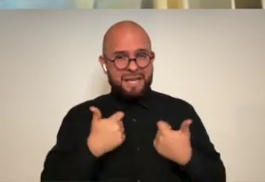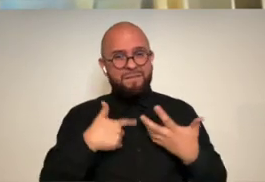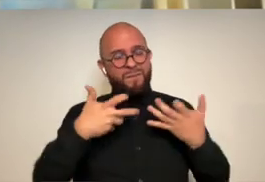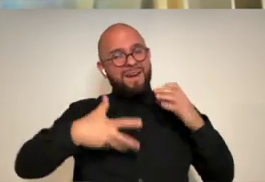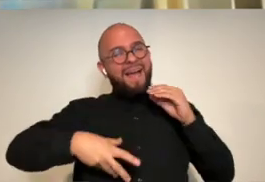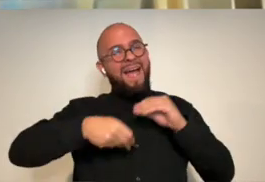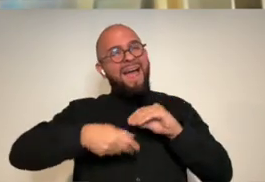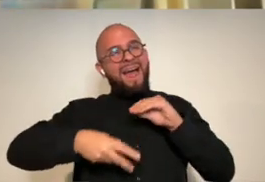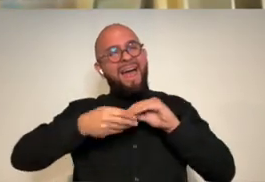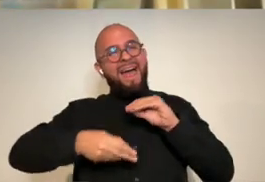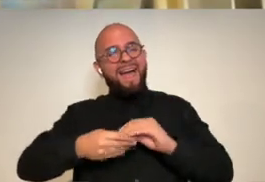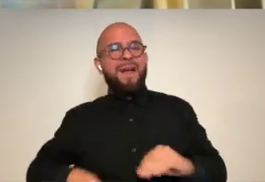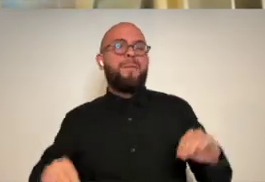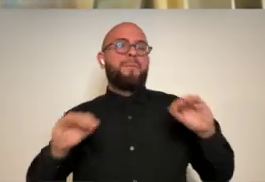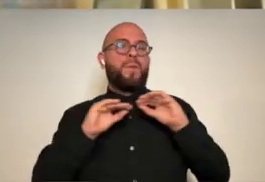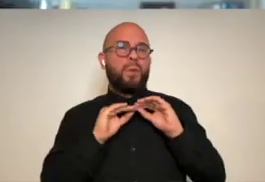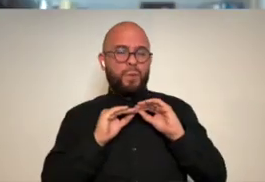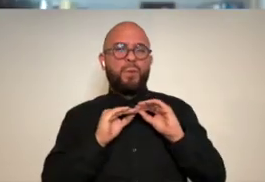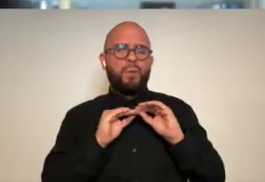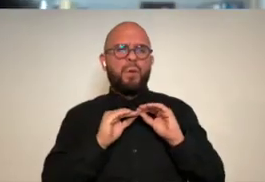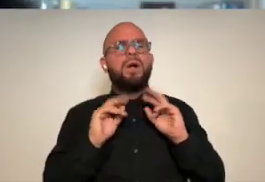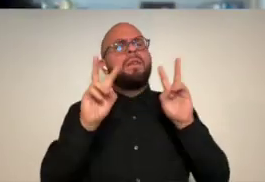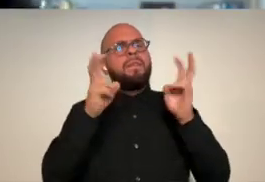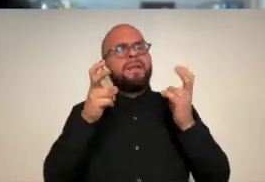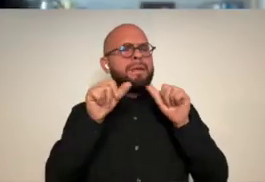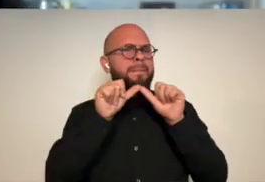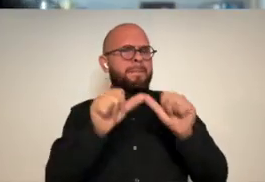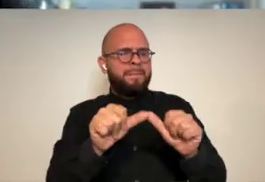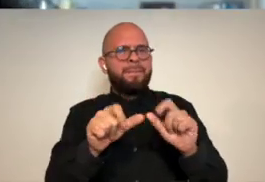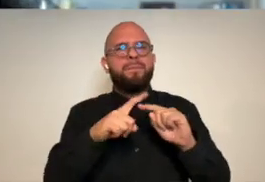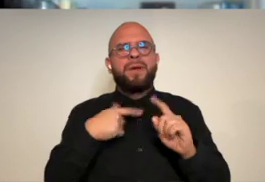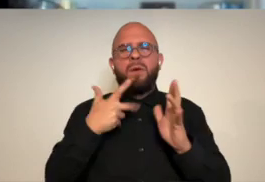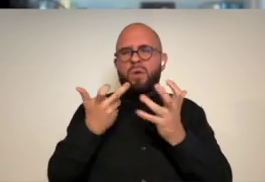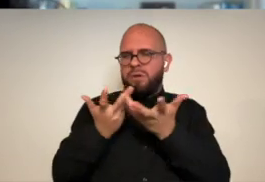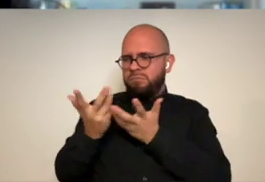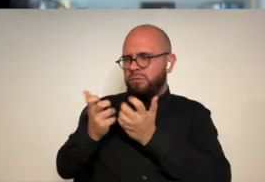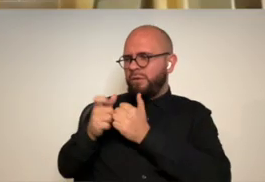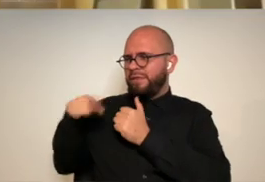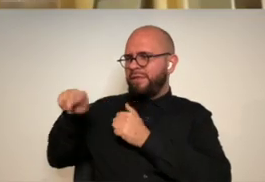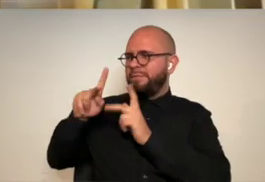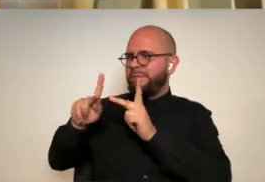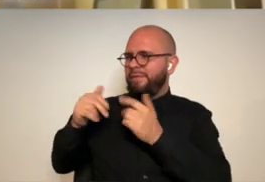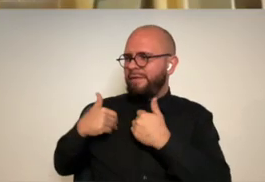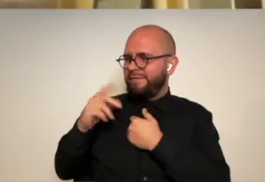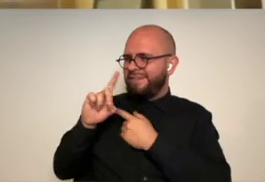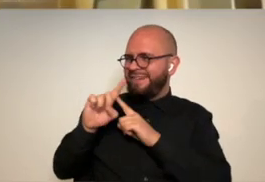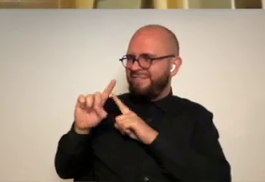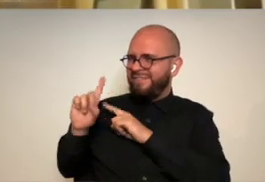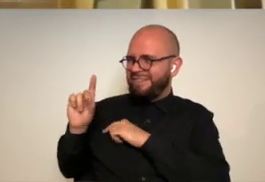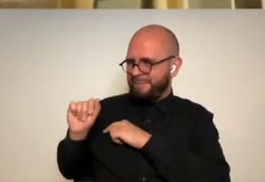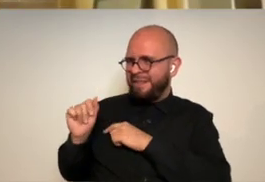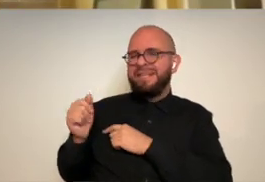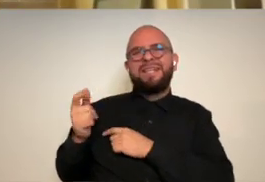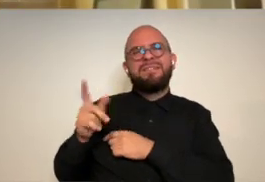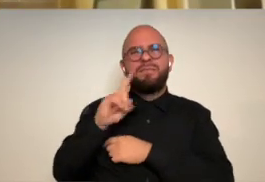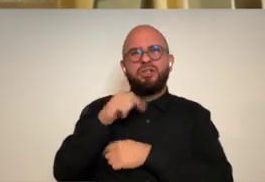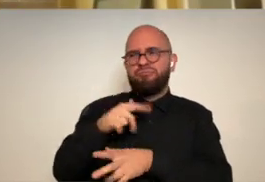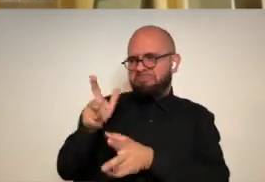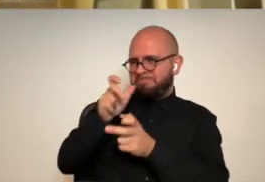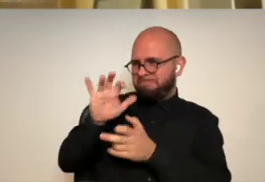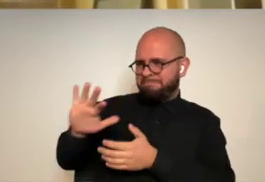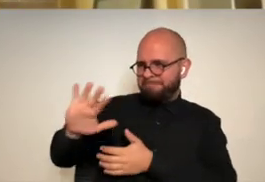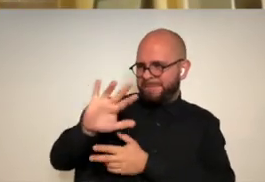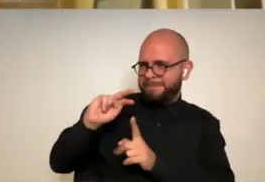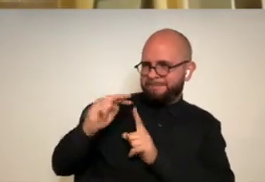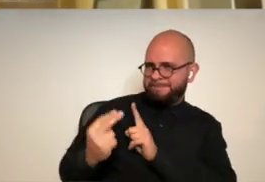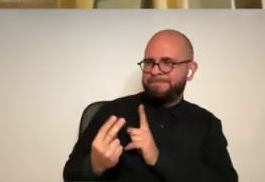disability life and i'd like to kind of stick with the theme but you know work with my friends that have different disabilities and get their